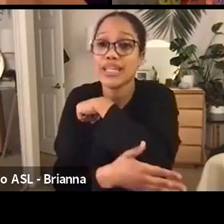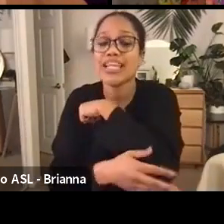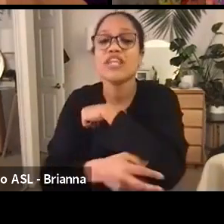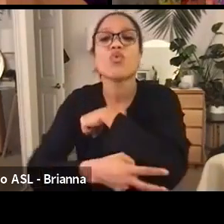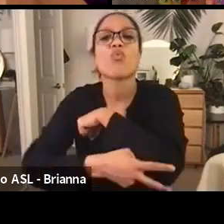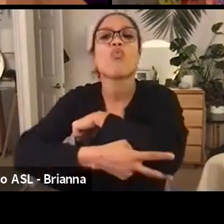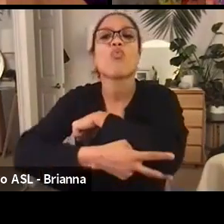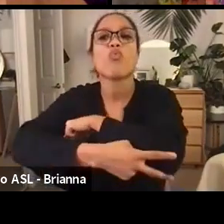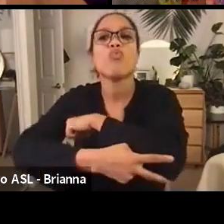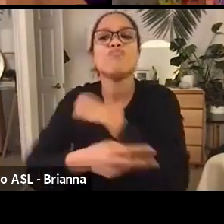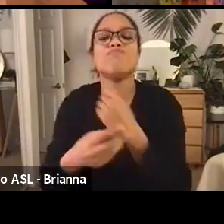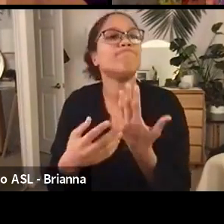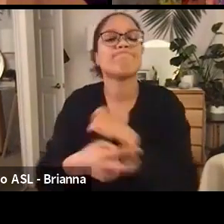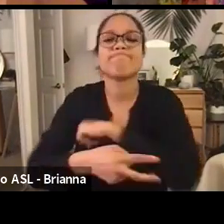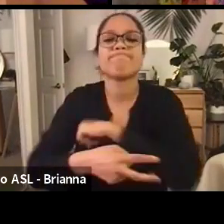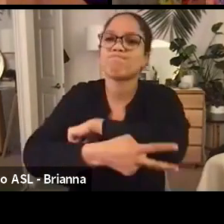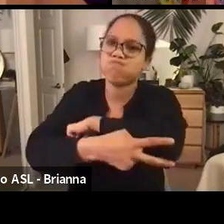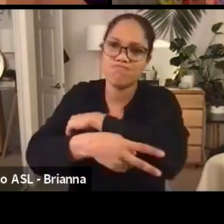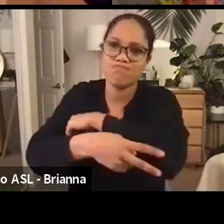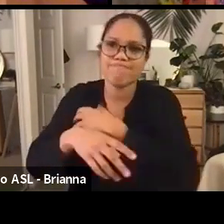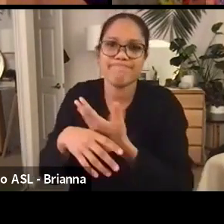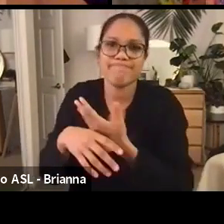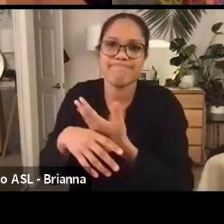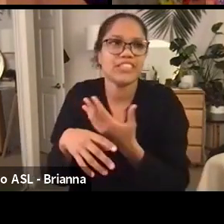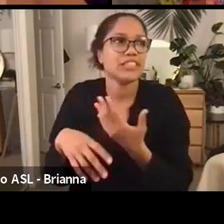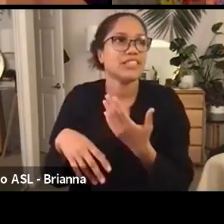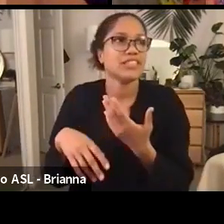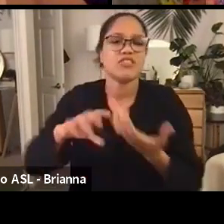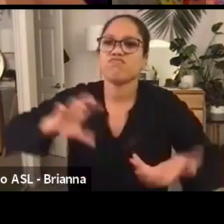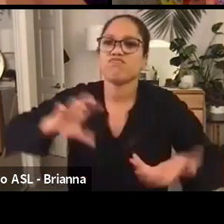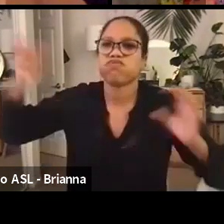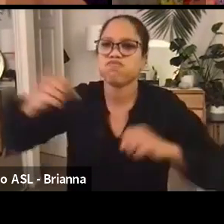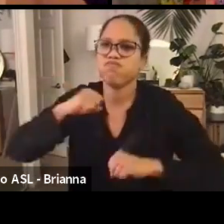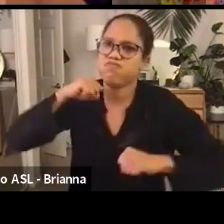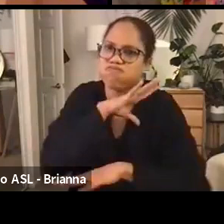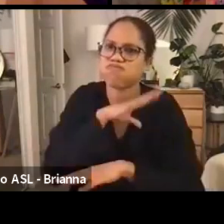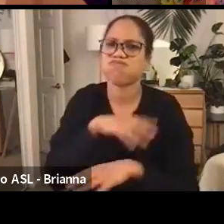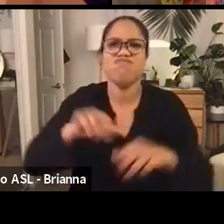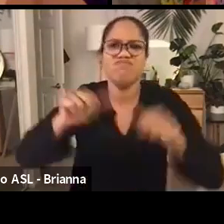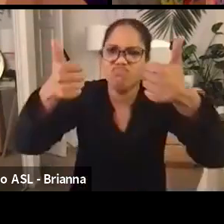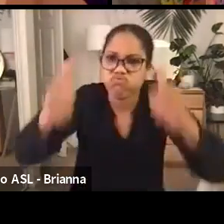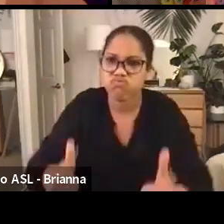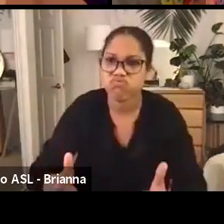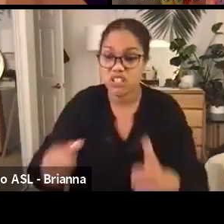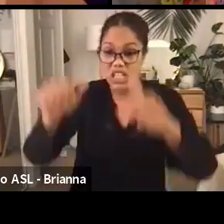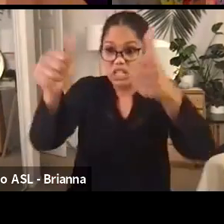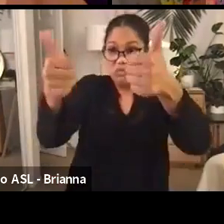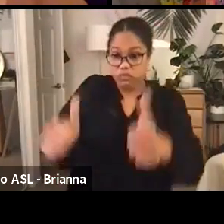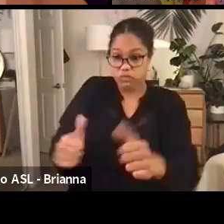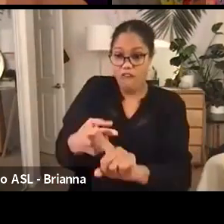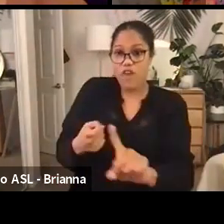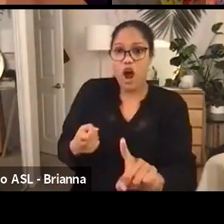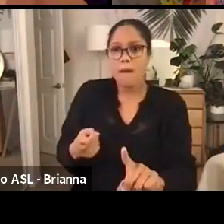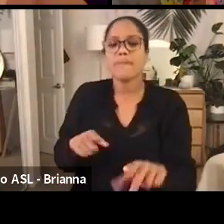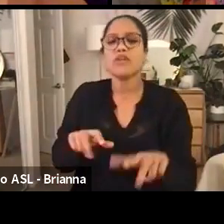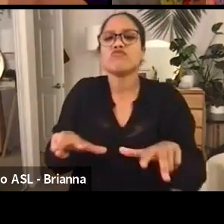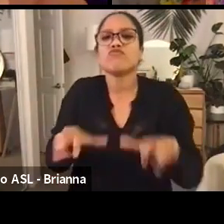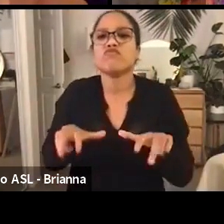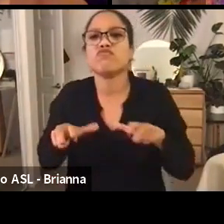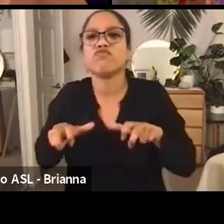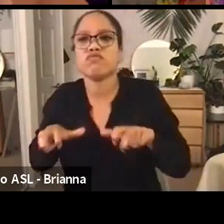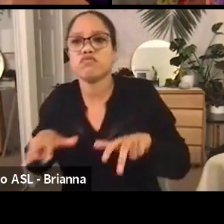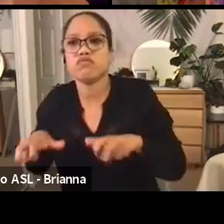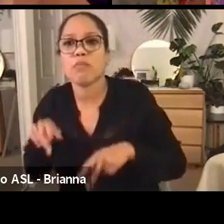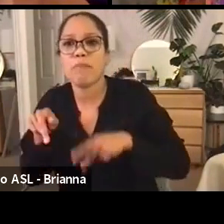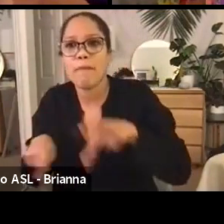it's rotted by greed. When we think about just the, the widening income and the wealth, the wealth gap between white people and people of